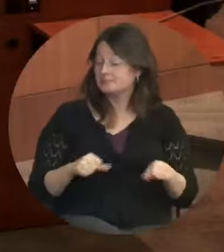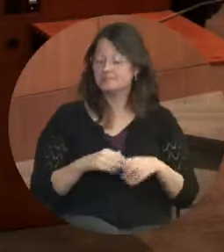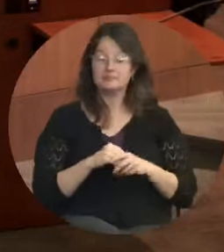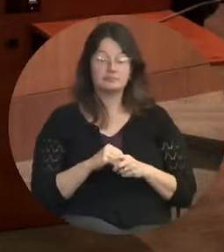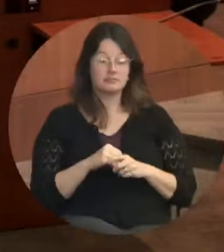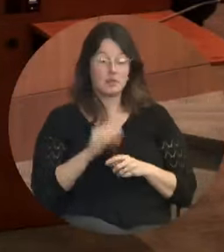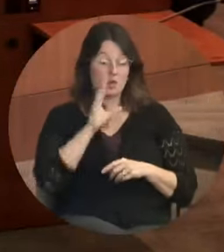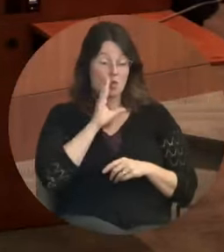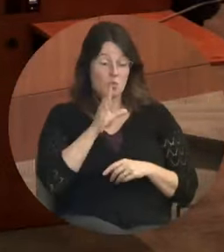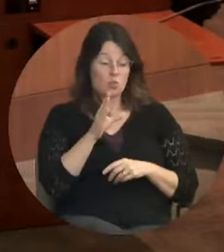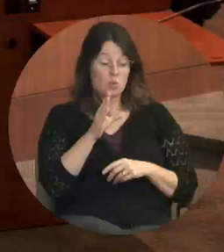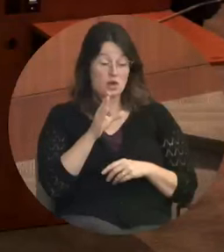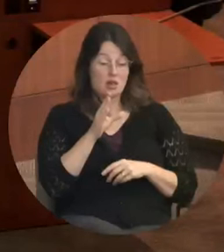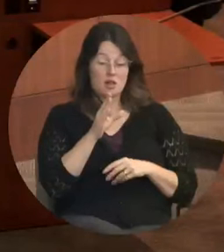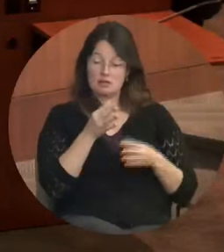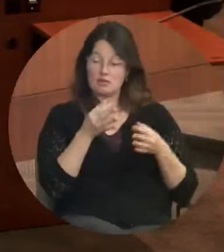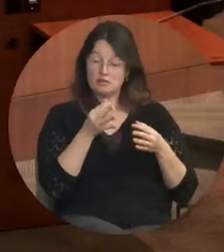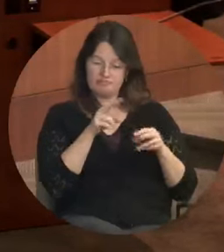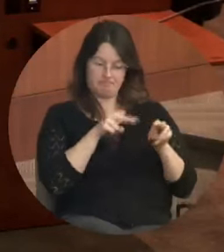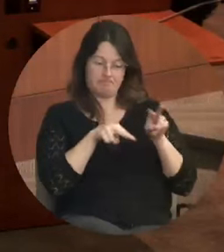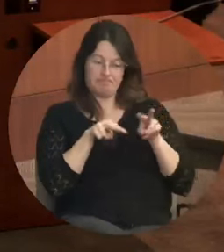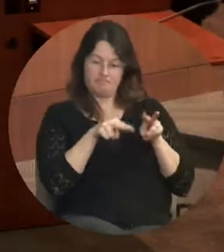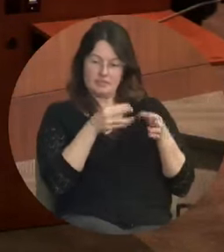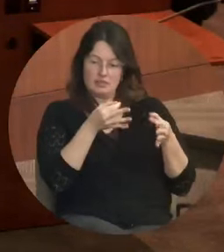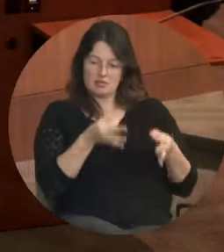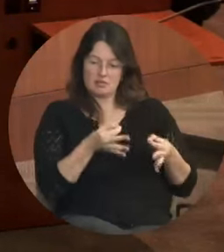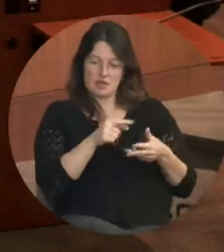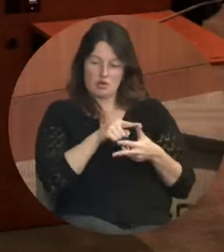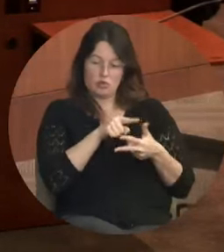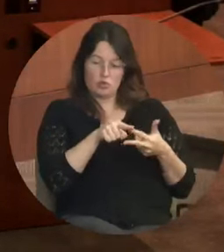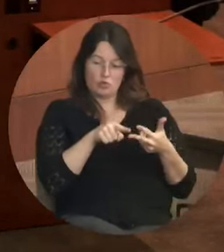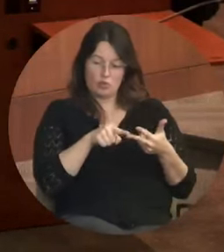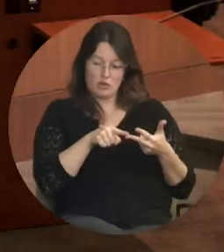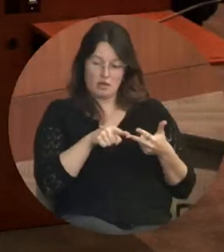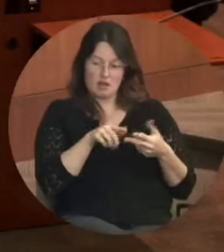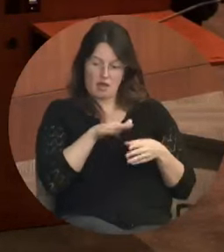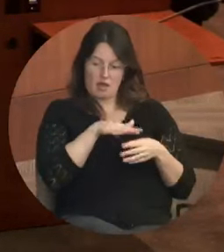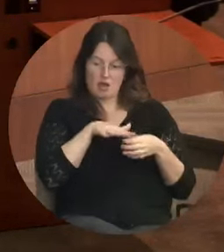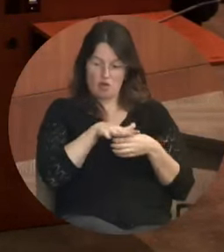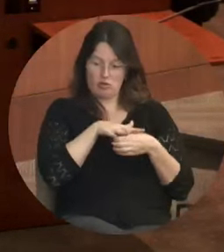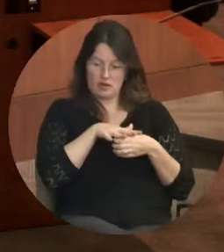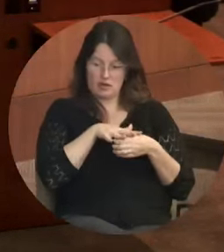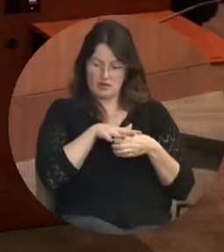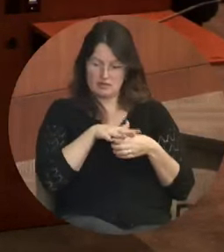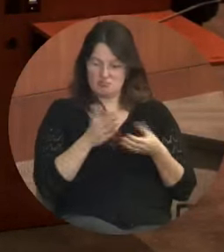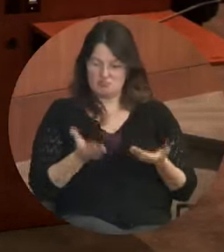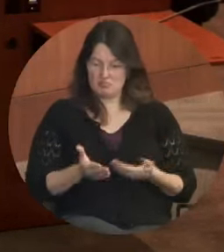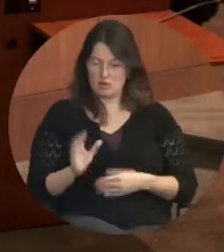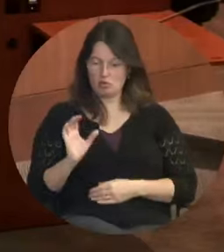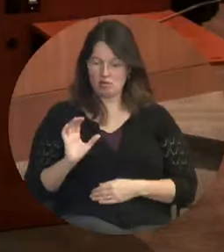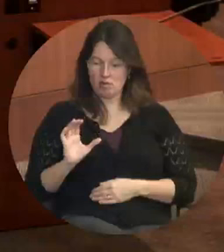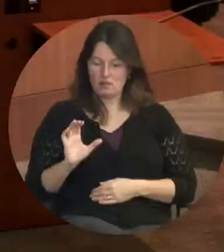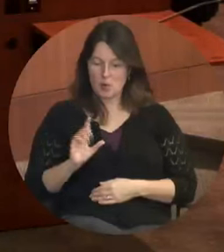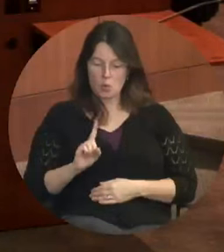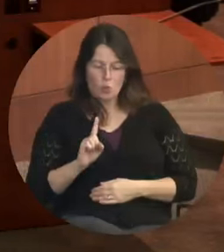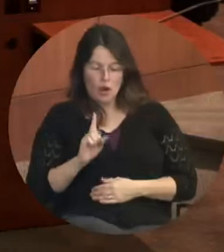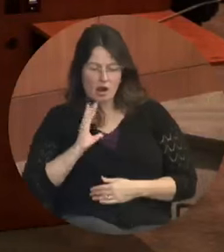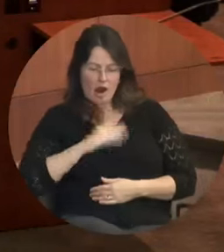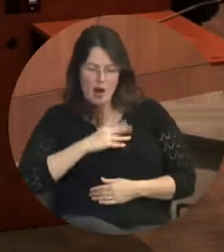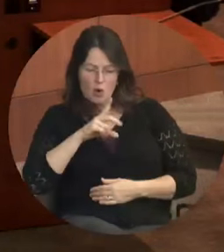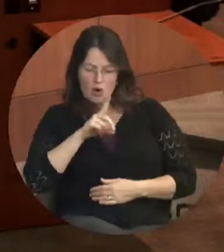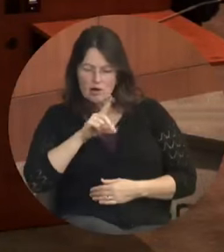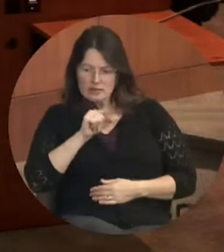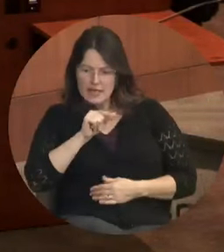going to determine three areas of the community where the data tells us there are dire needs for